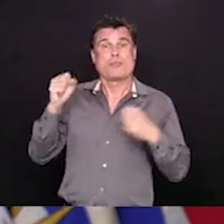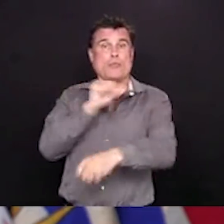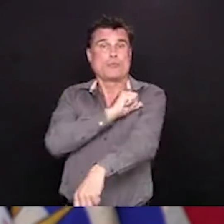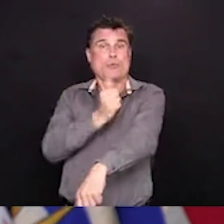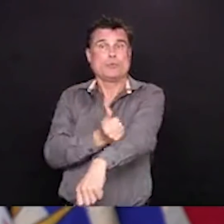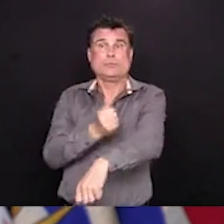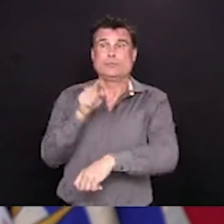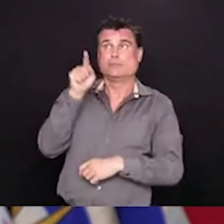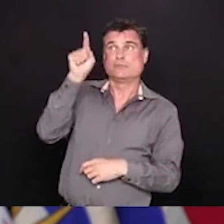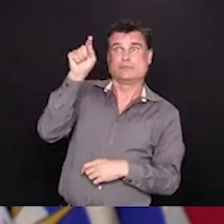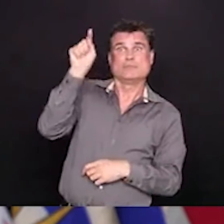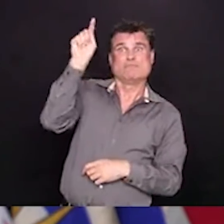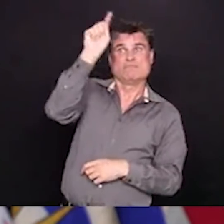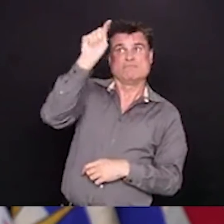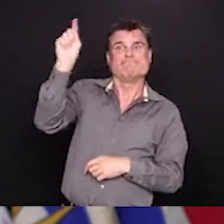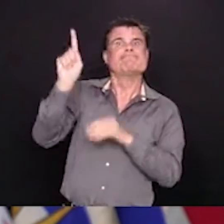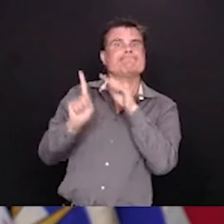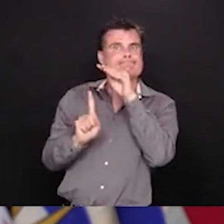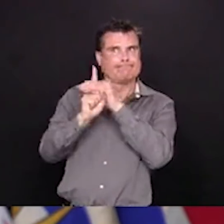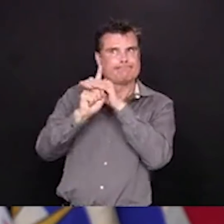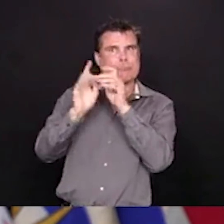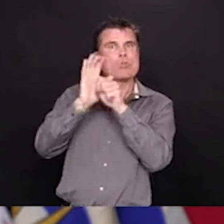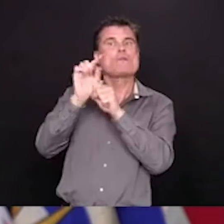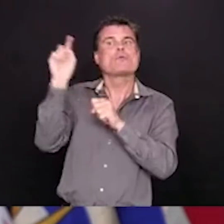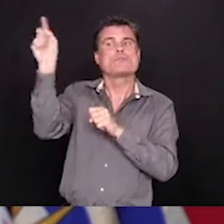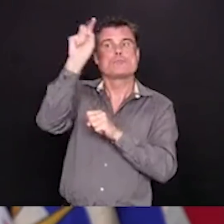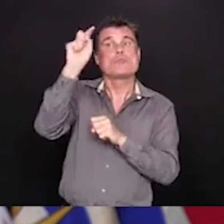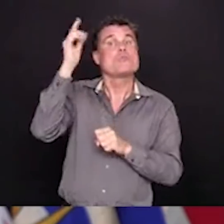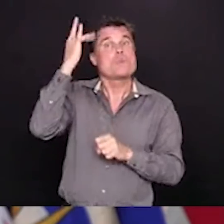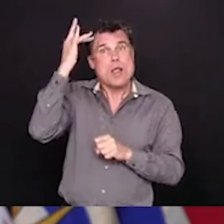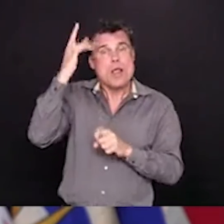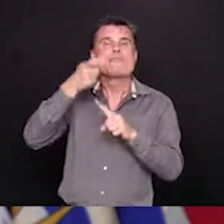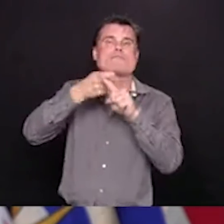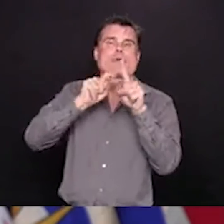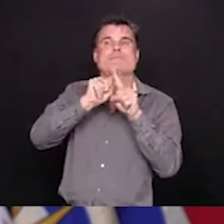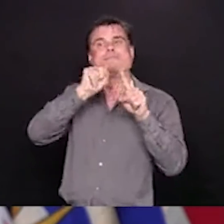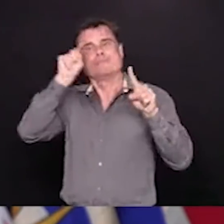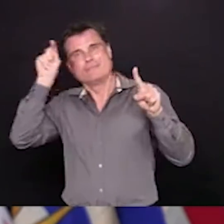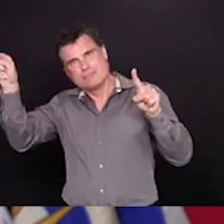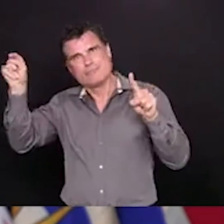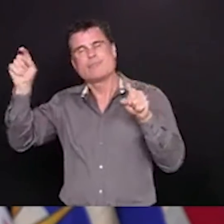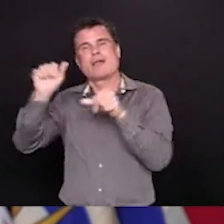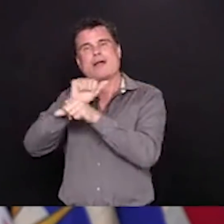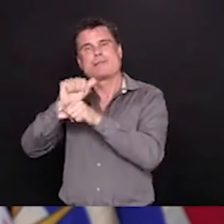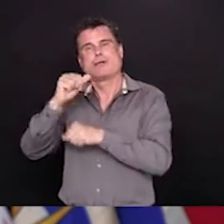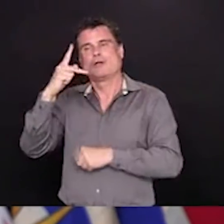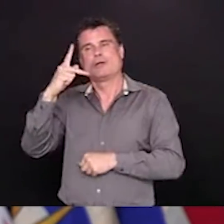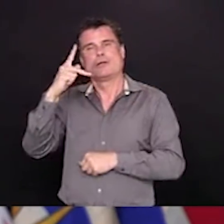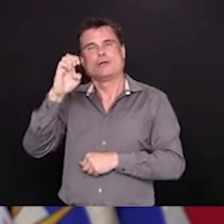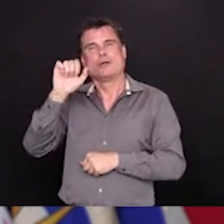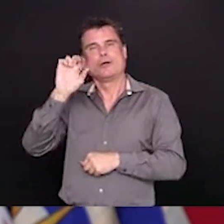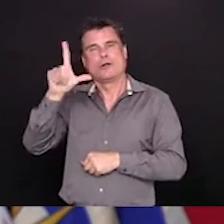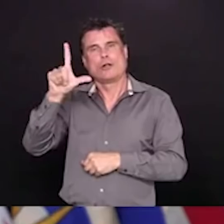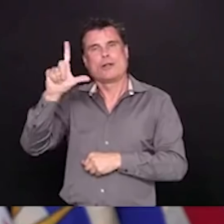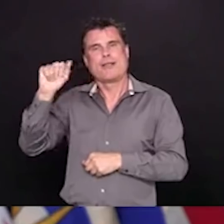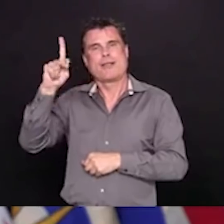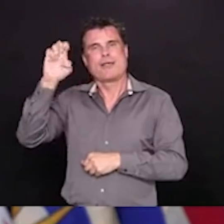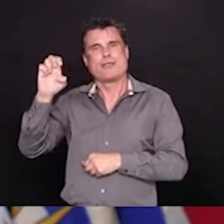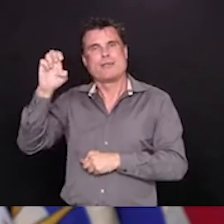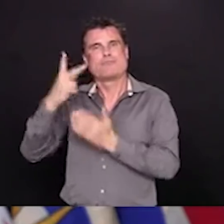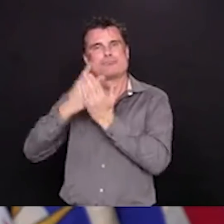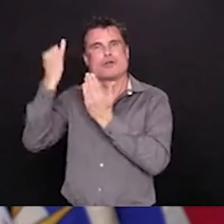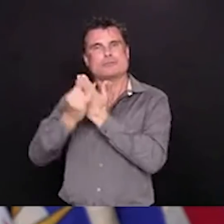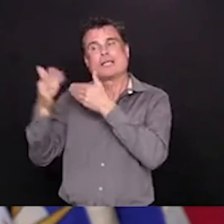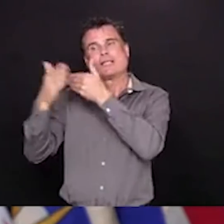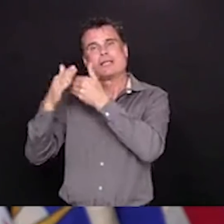tracing and have identified all of the close contacts of those individuals that we know about at this point. We expect there will be more